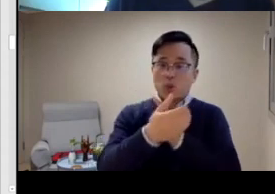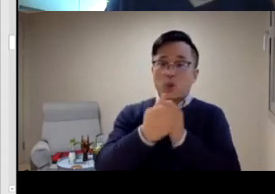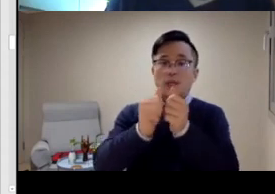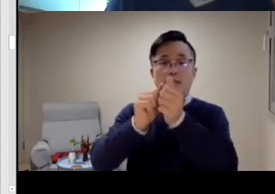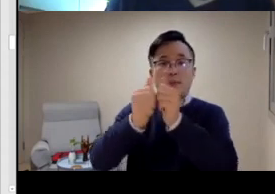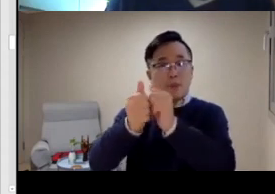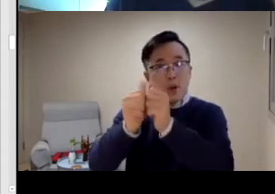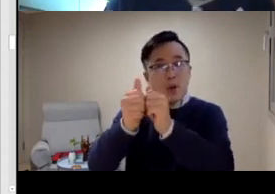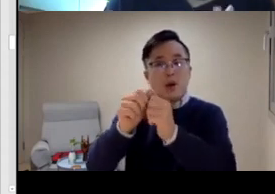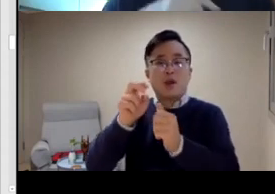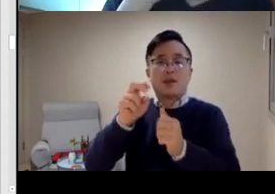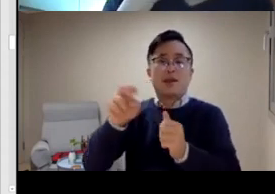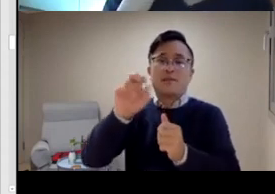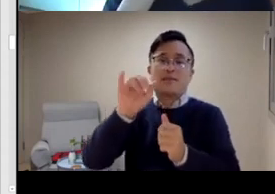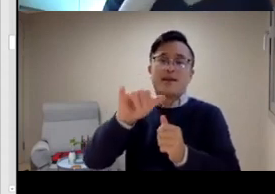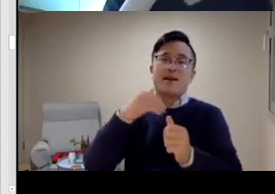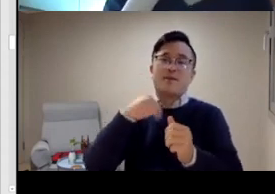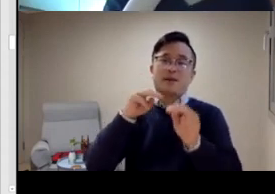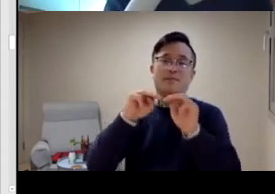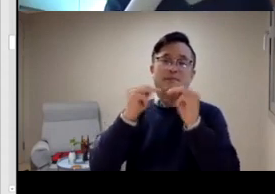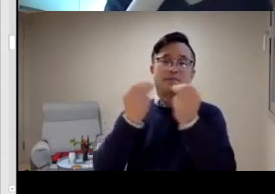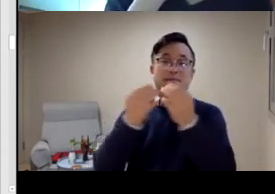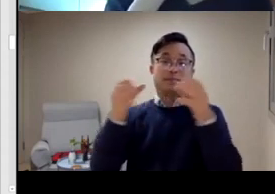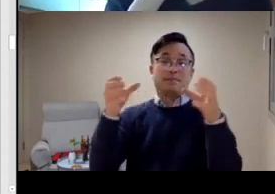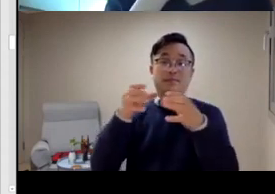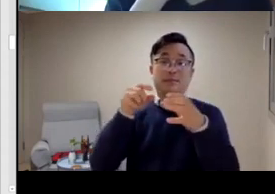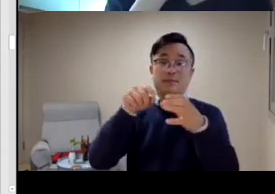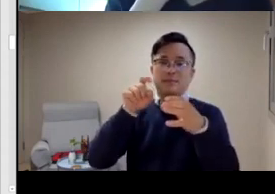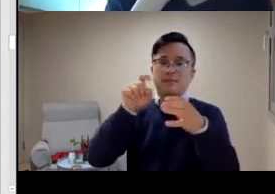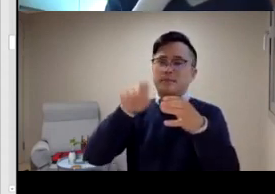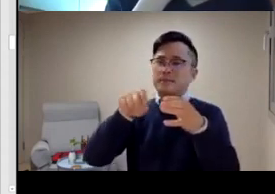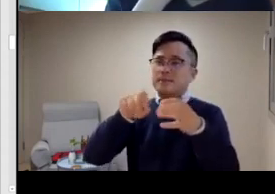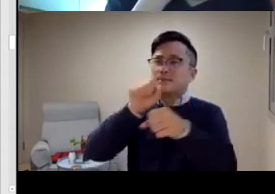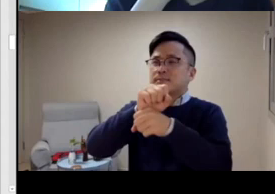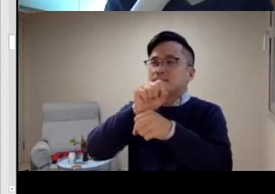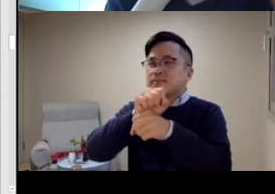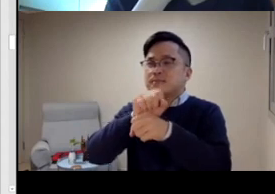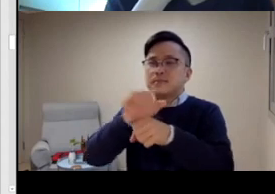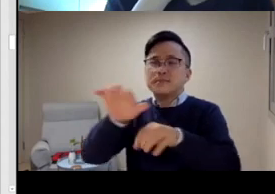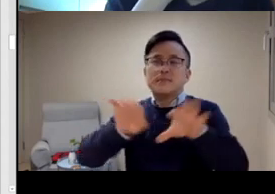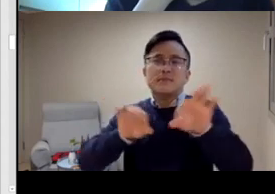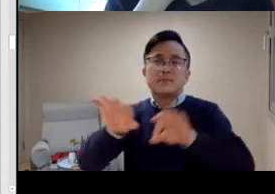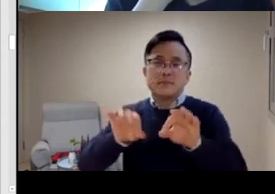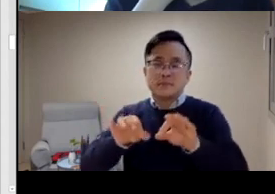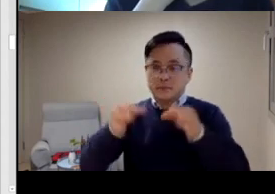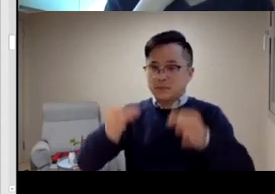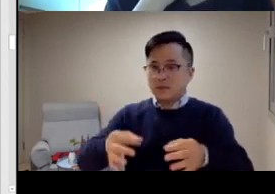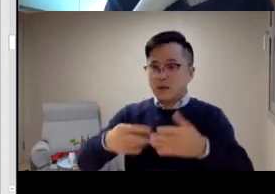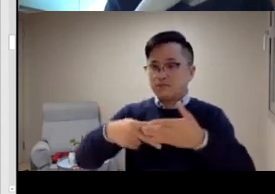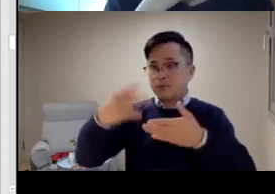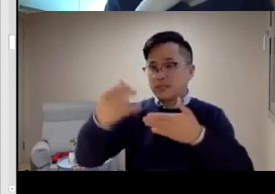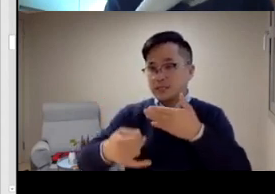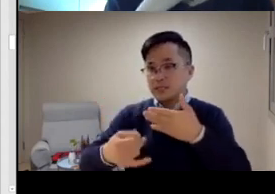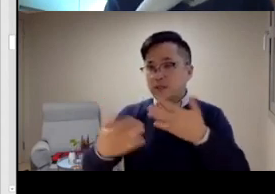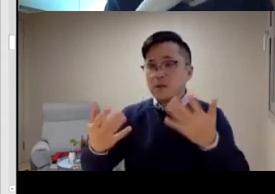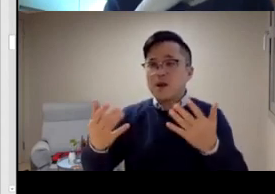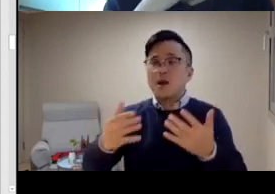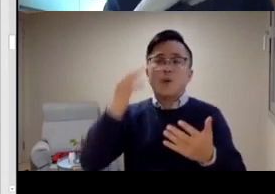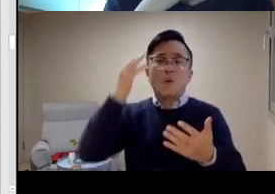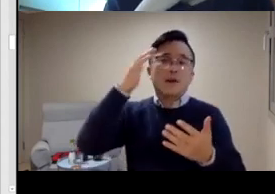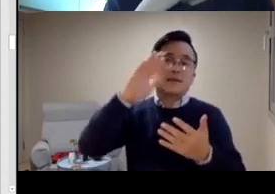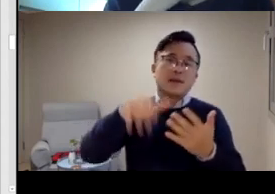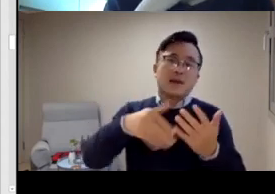And so what we have is the Ministry of Culture, Sports, and Tourism, which is in charge of these projects.